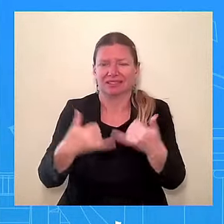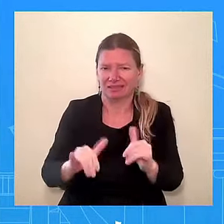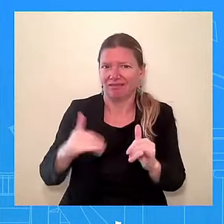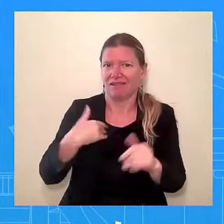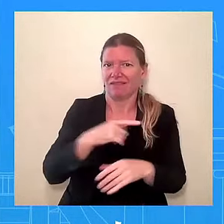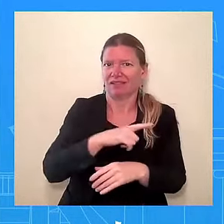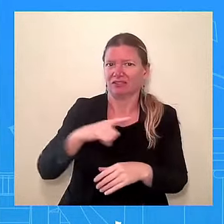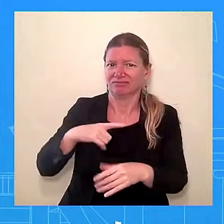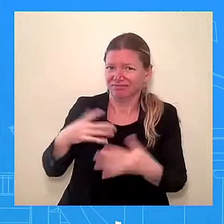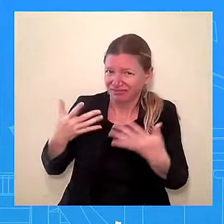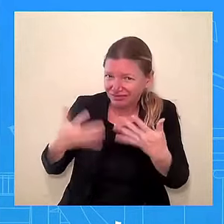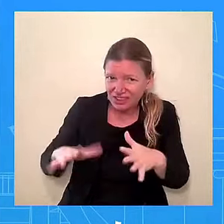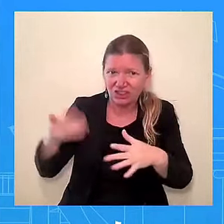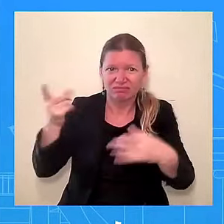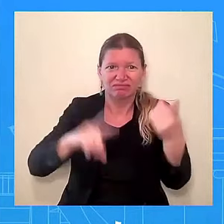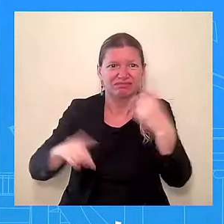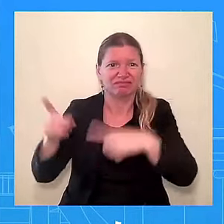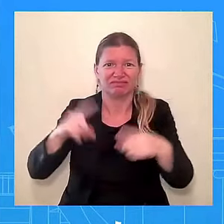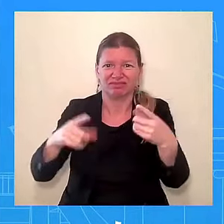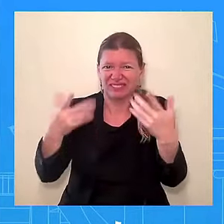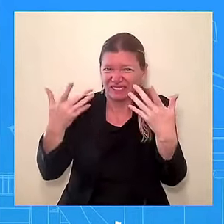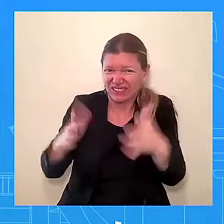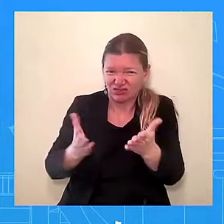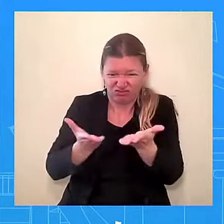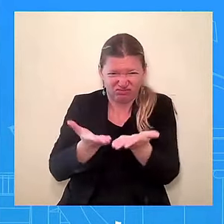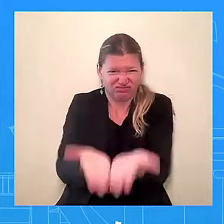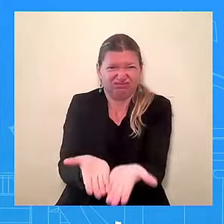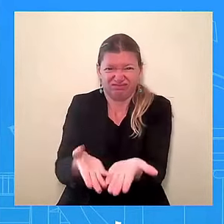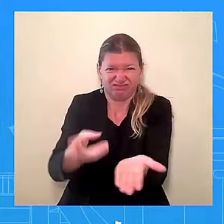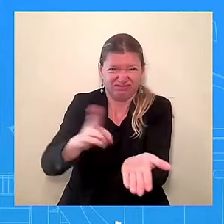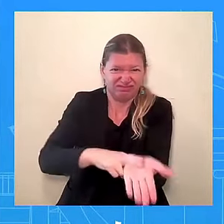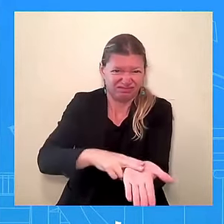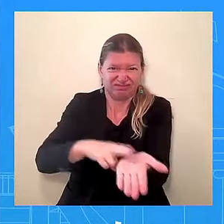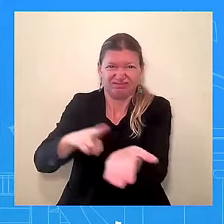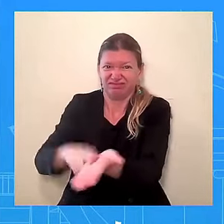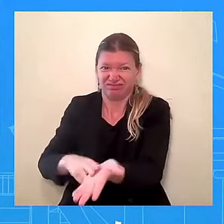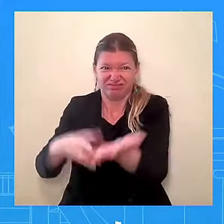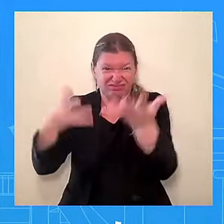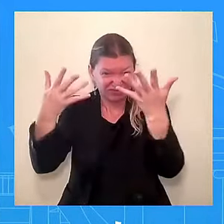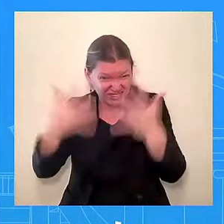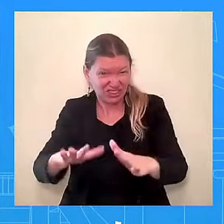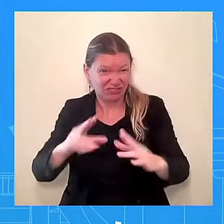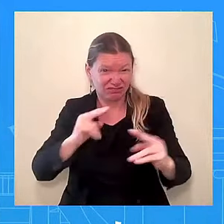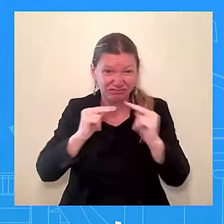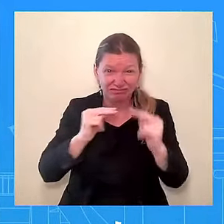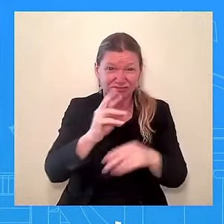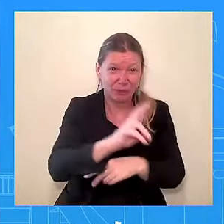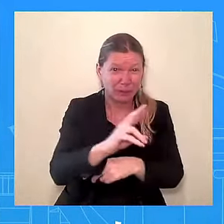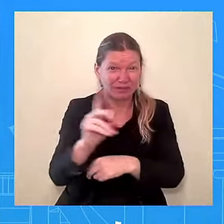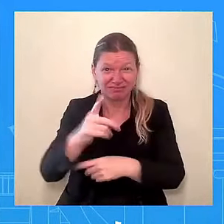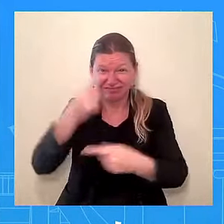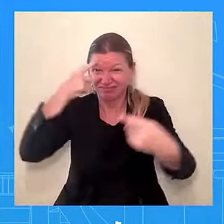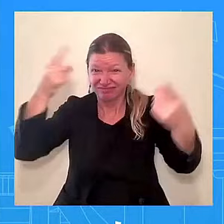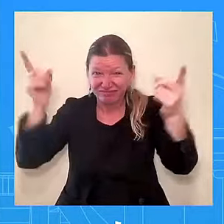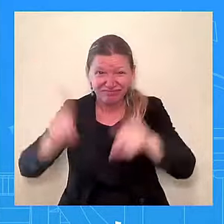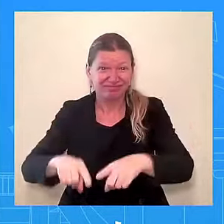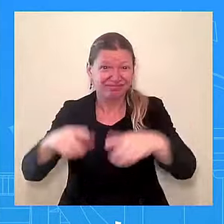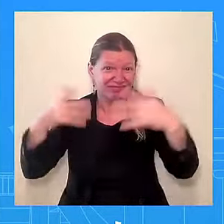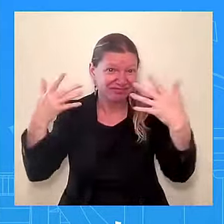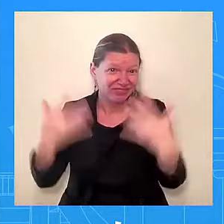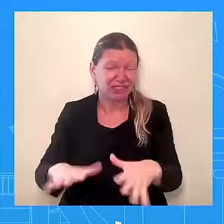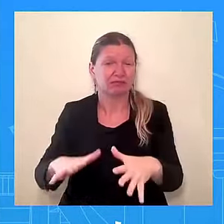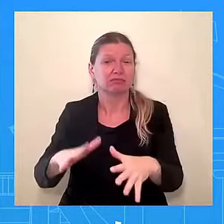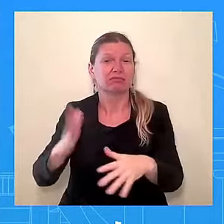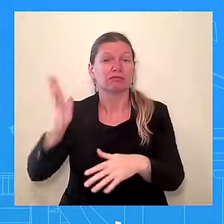table that we were able to negotiate with Republicans and Democrats in the Senate. The former president got in the way. You know?